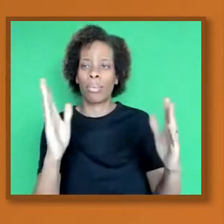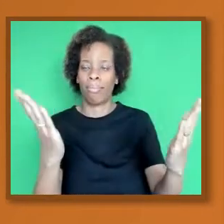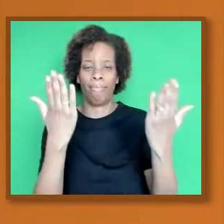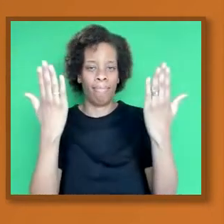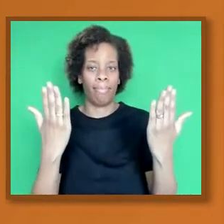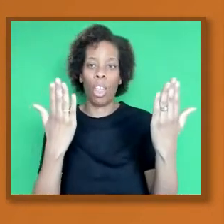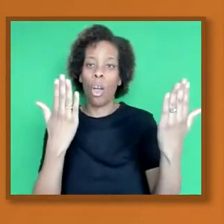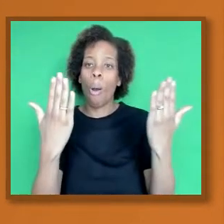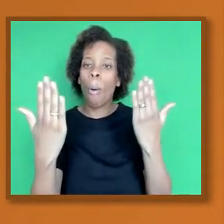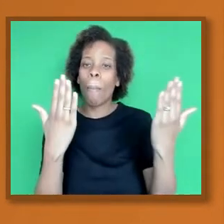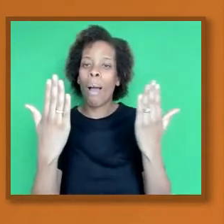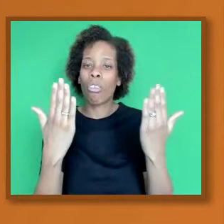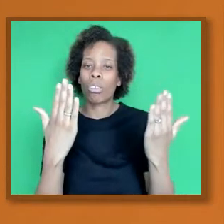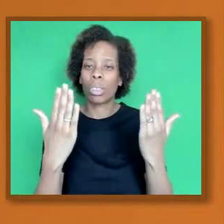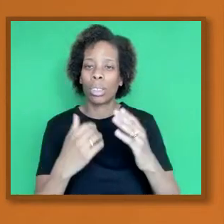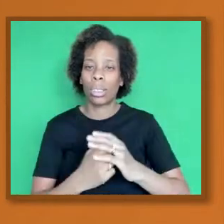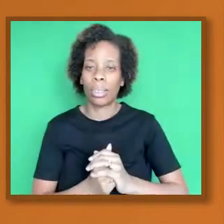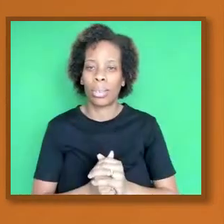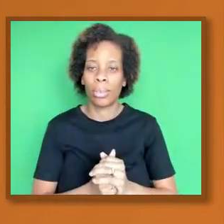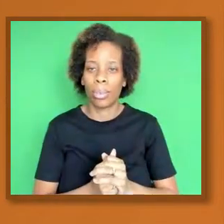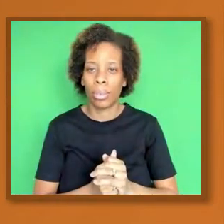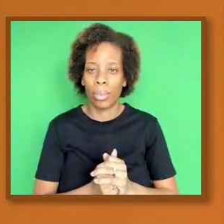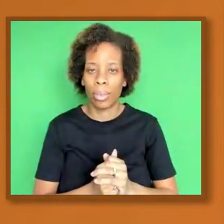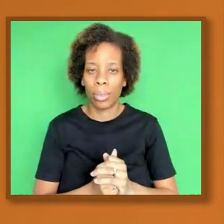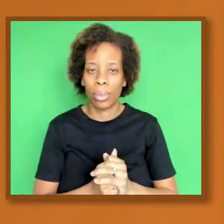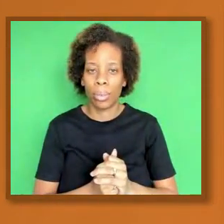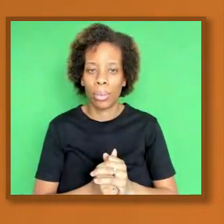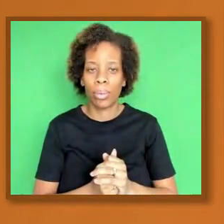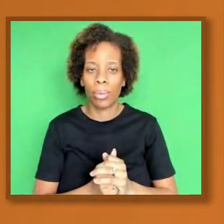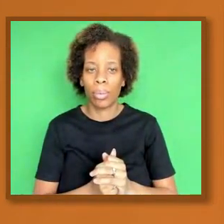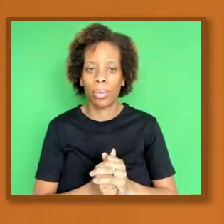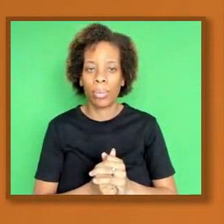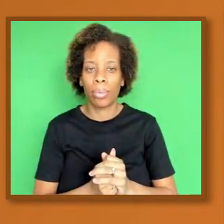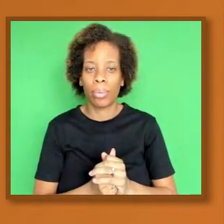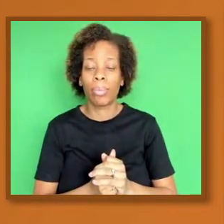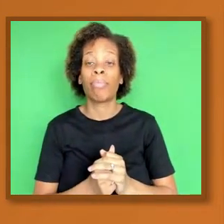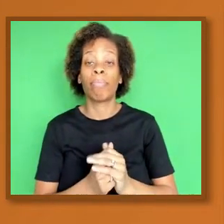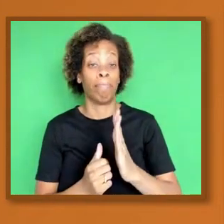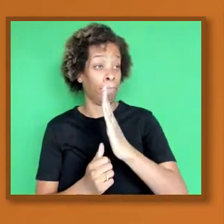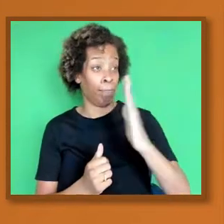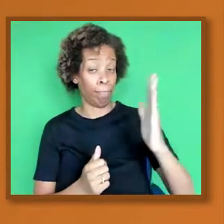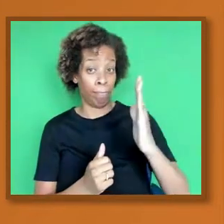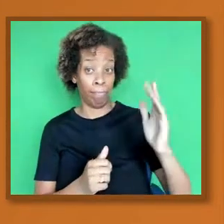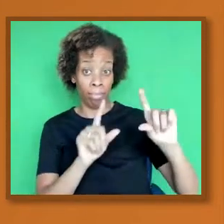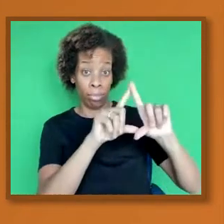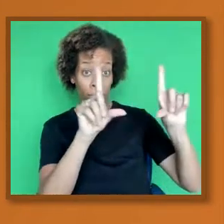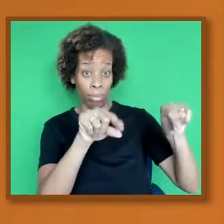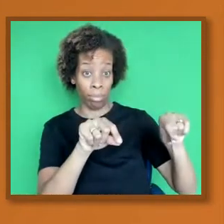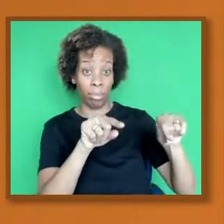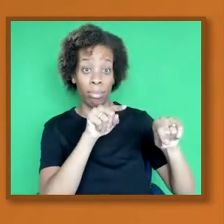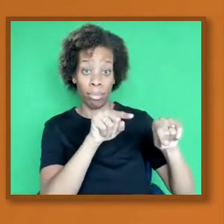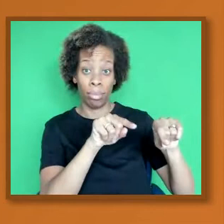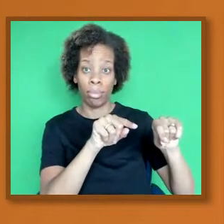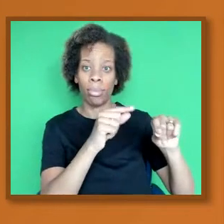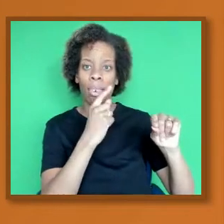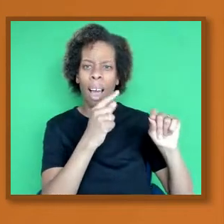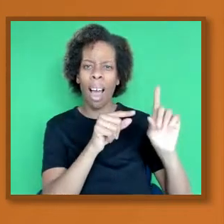can see, you can see this first chart was in February 20,